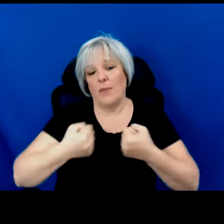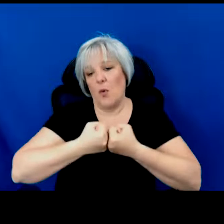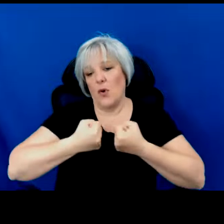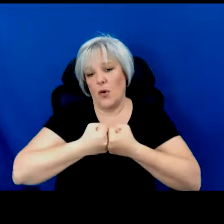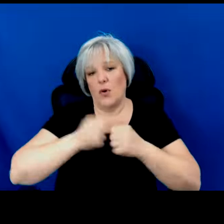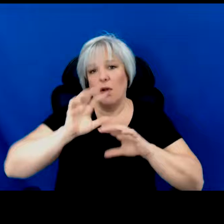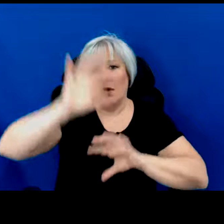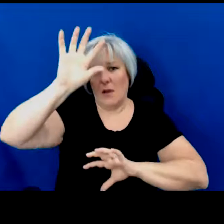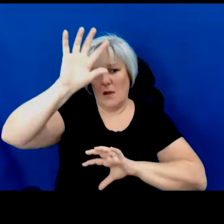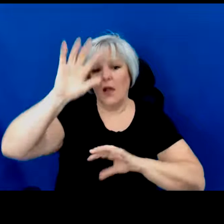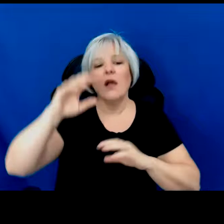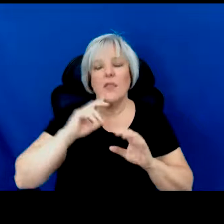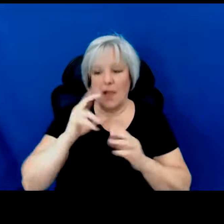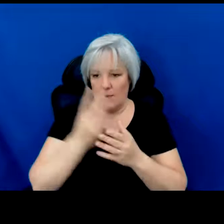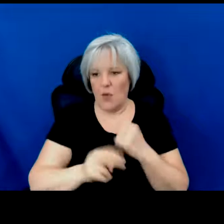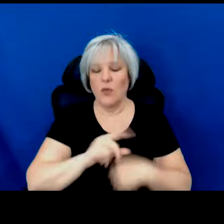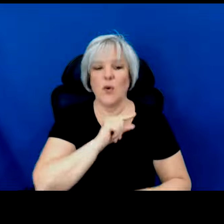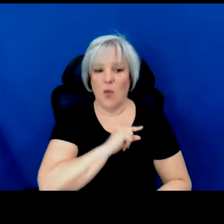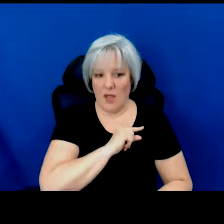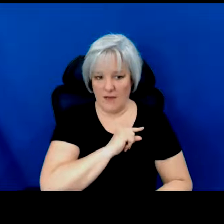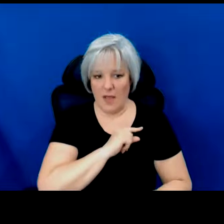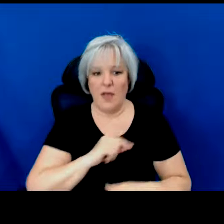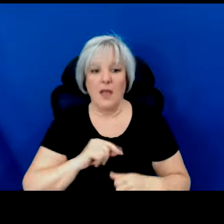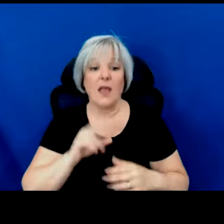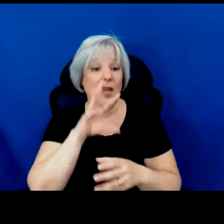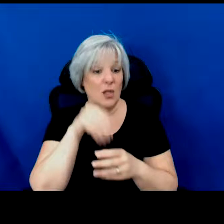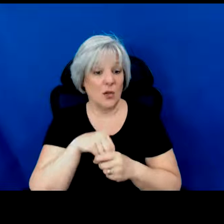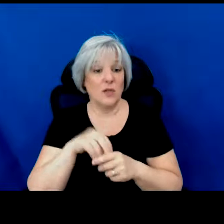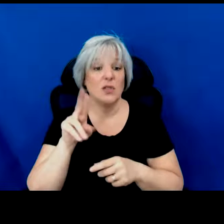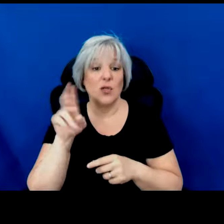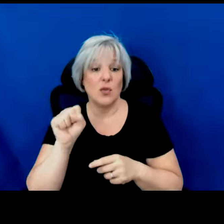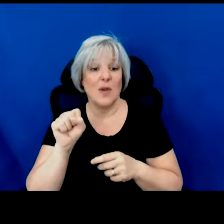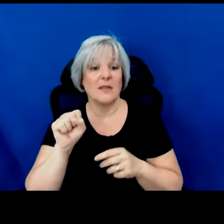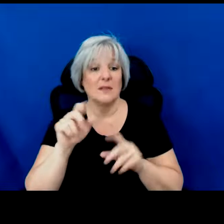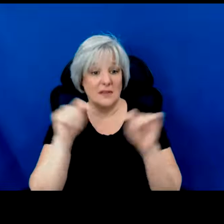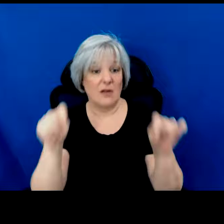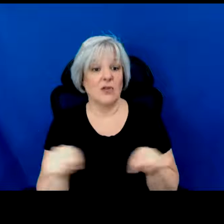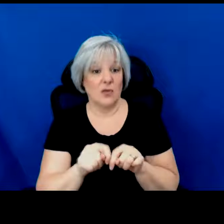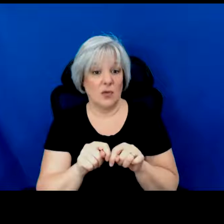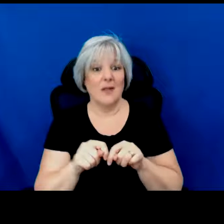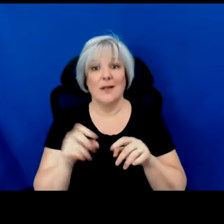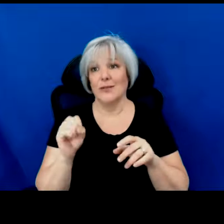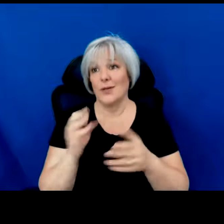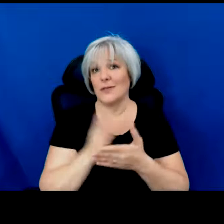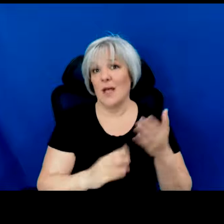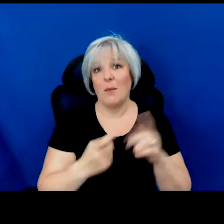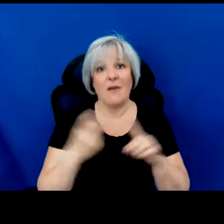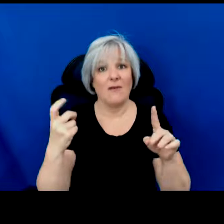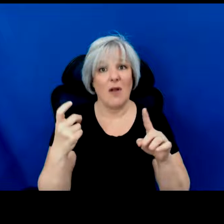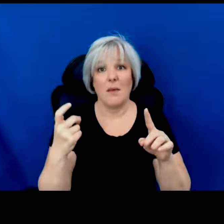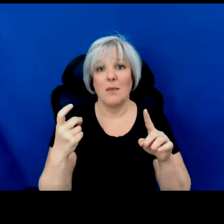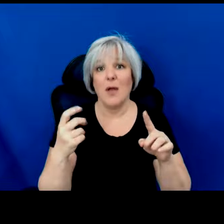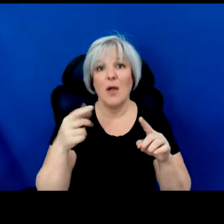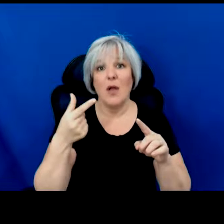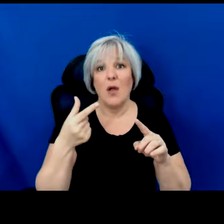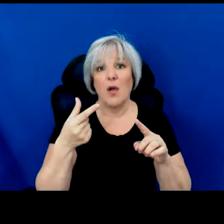those artists would qualify. It also includes all of the U.S. territories. So we have artists that are from as far away as